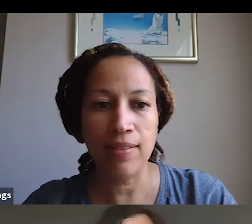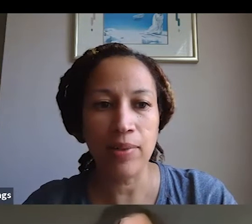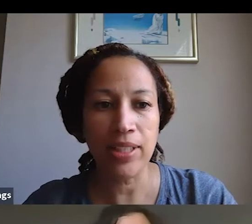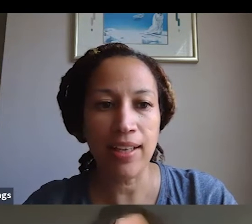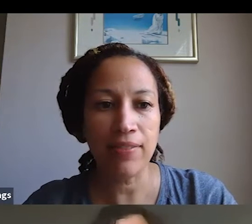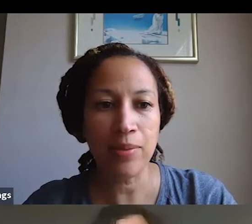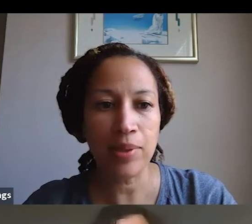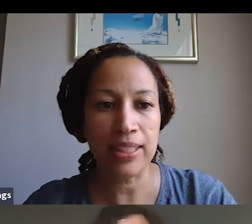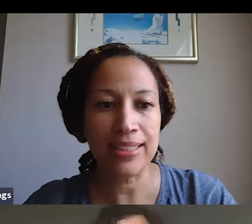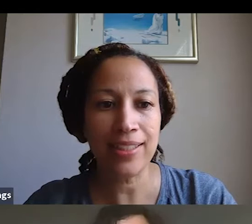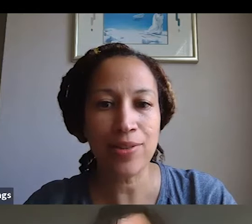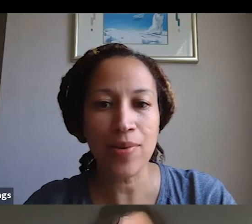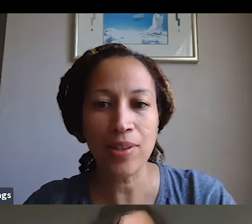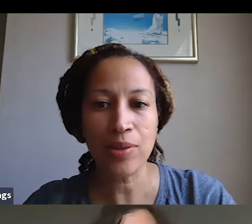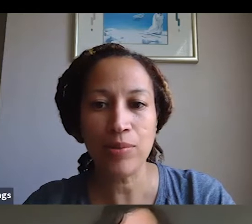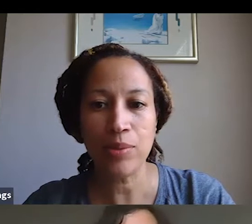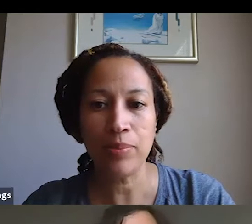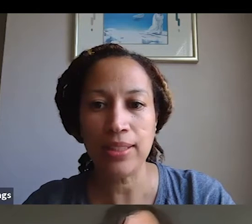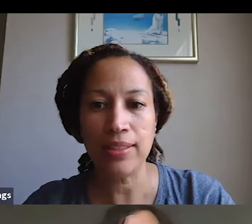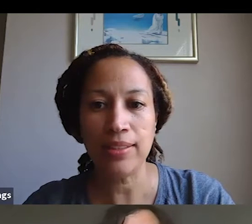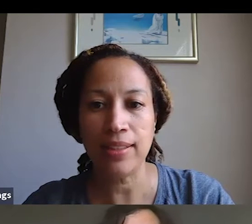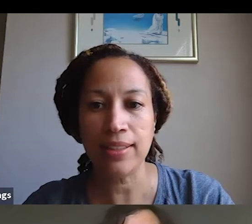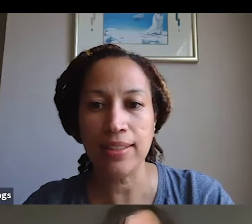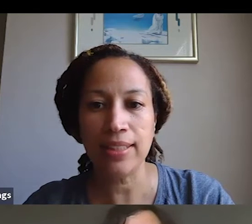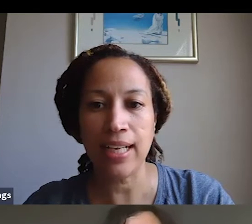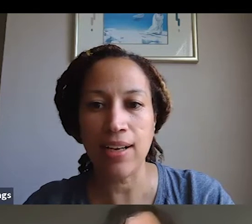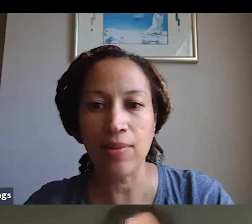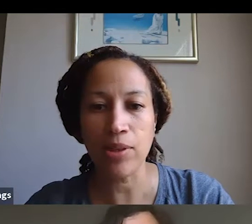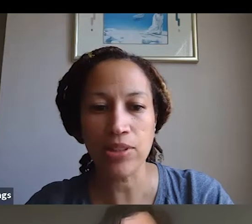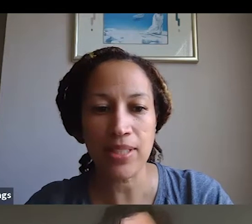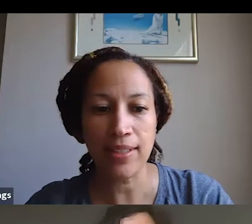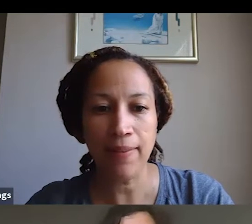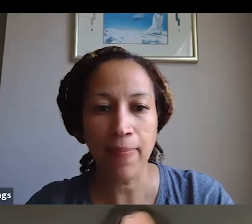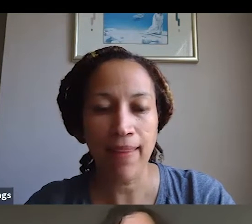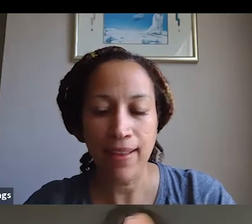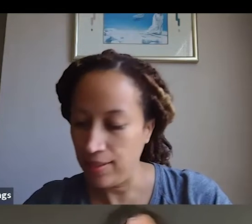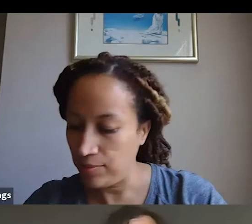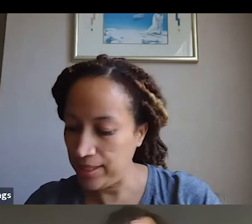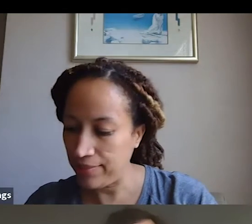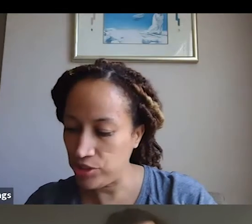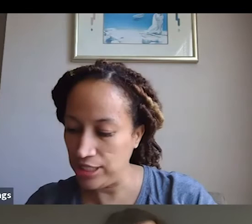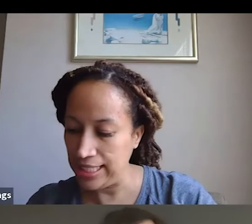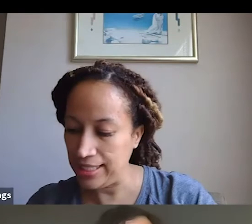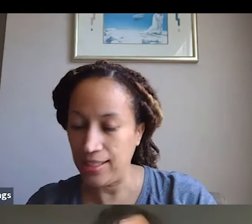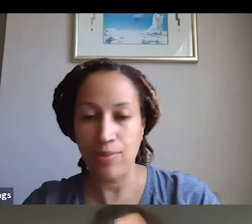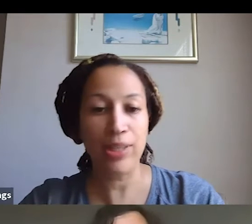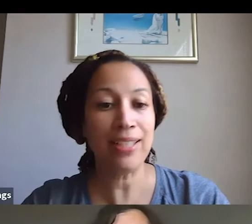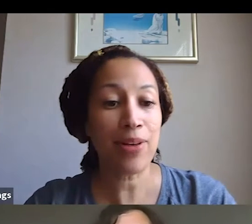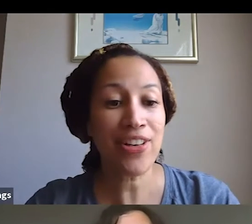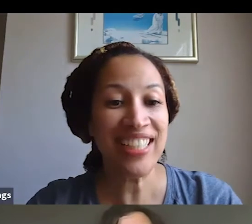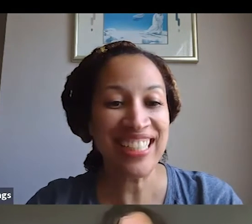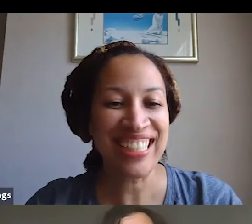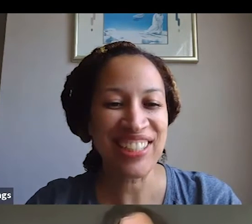We have Kimberly Tignor, who will be leading our workshop today. We have Janina